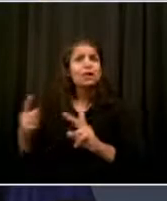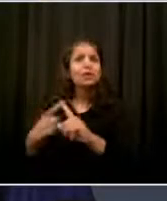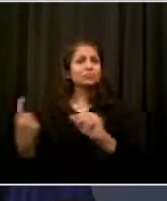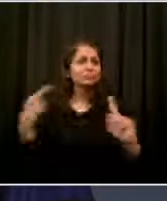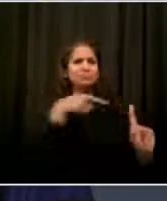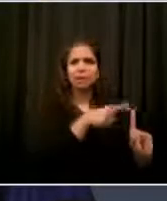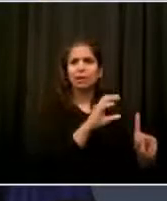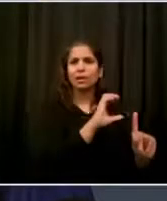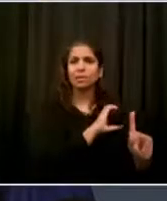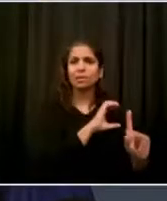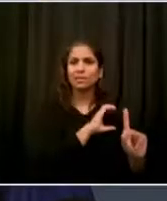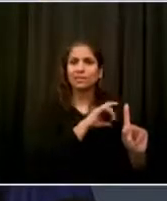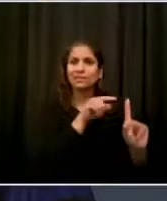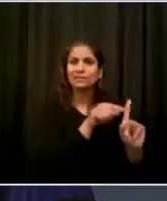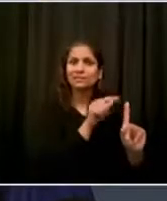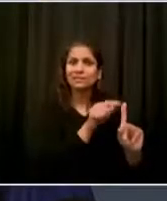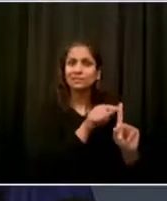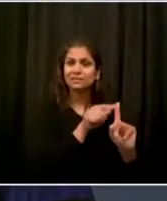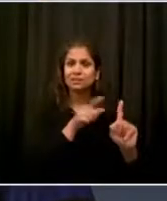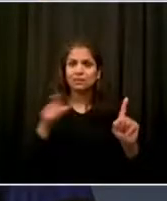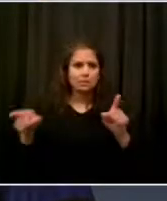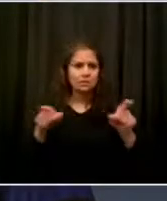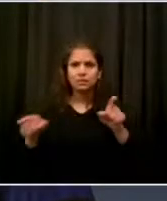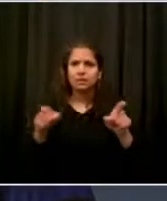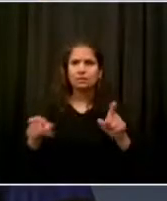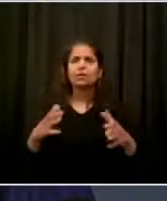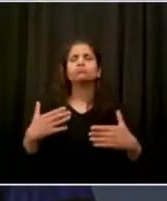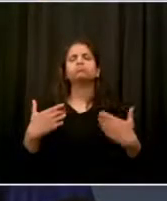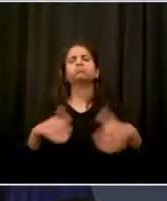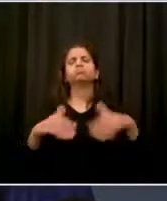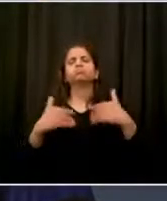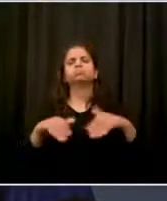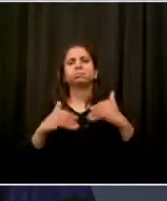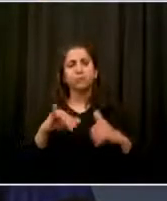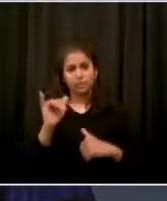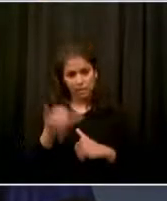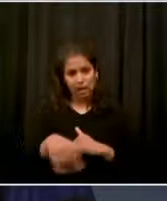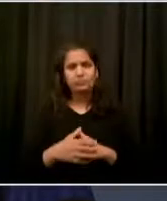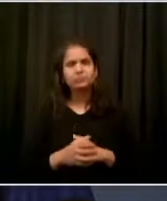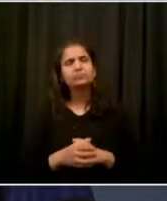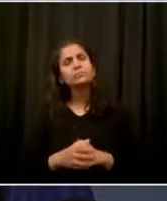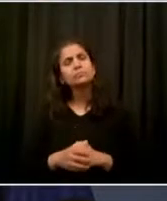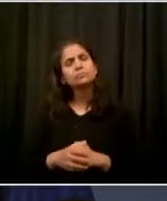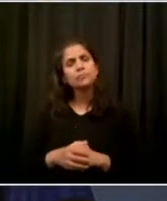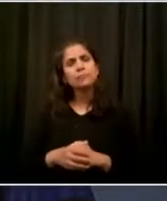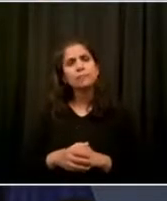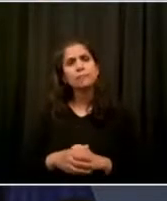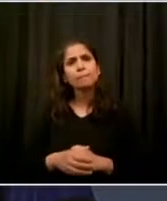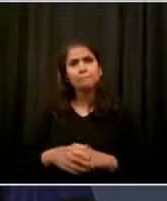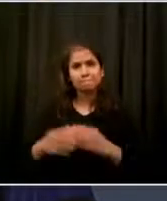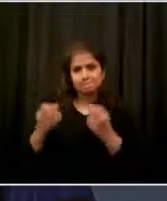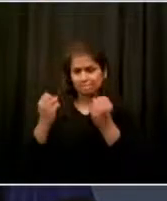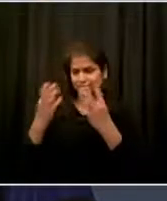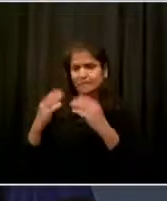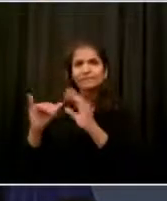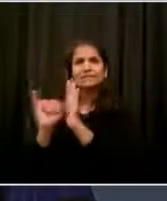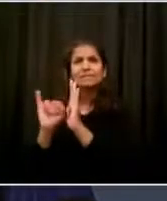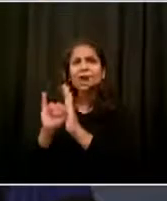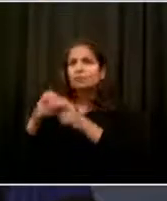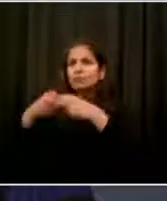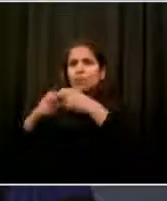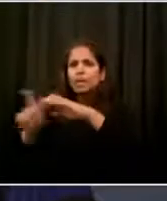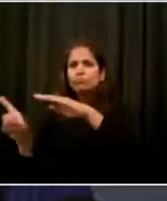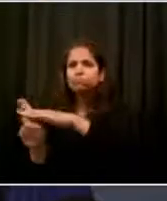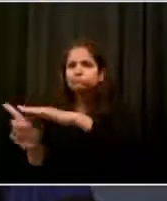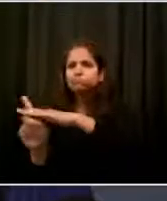We talked about how pervasive the problems were, but it was not a hopeless conversation, in the end a hopeful conversation, because the leaders